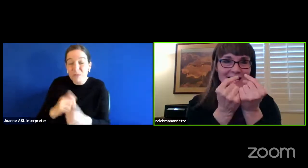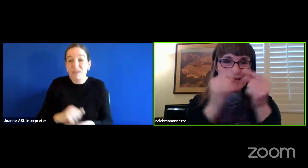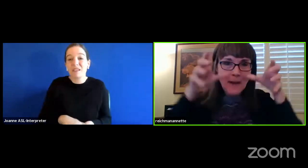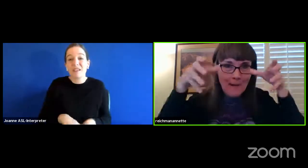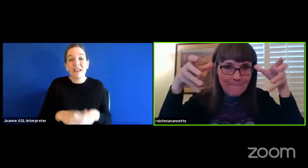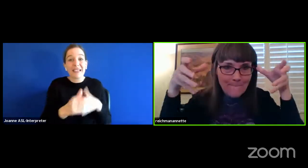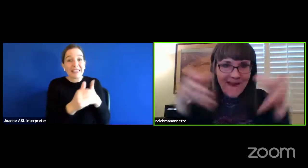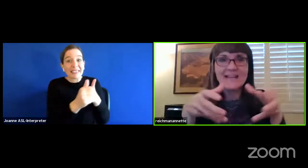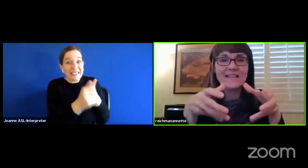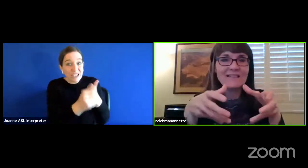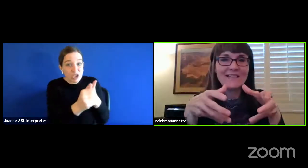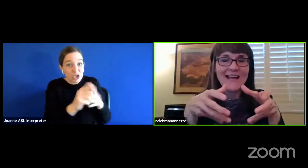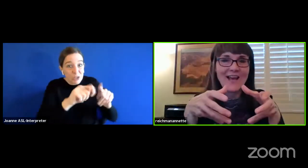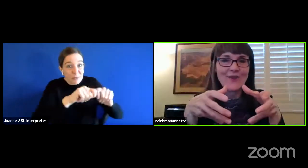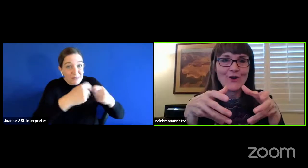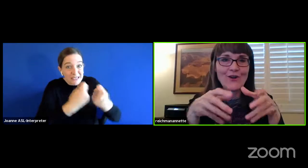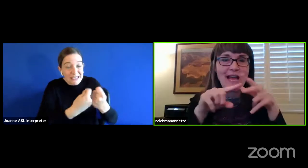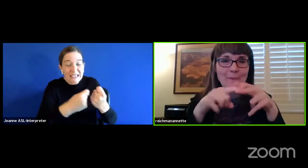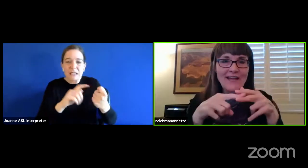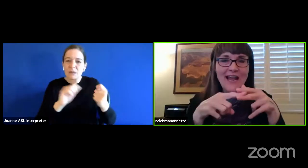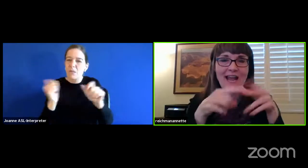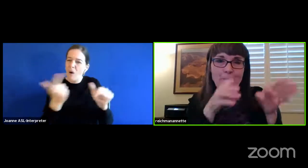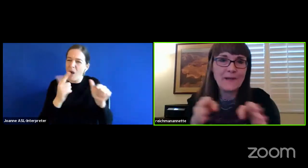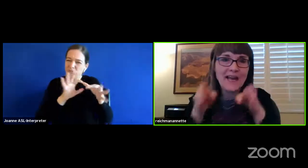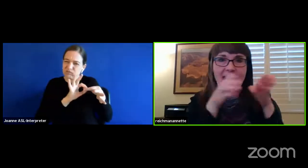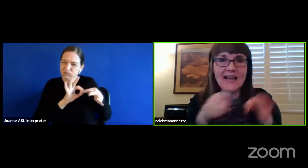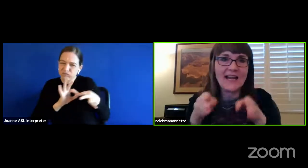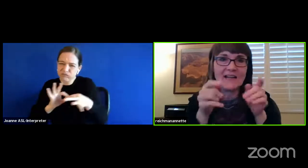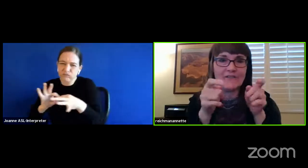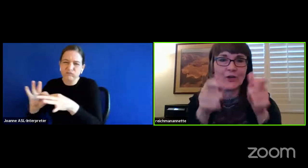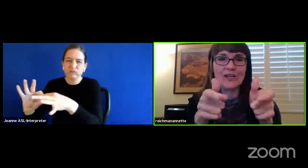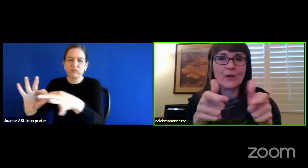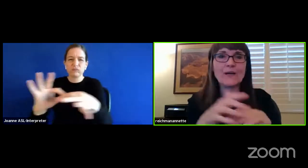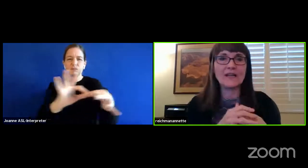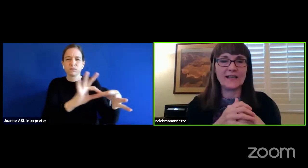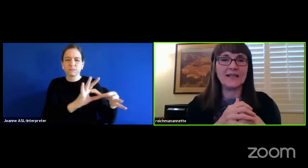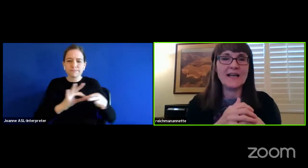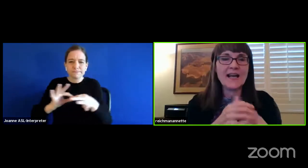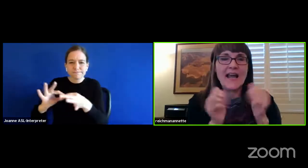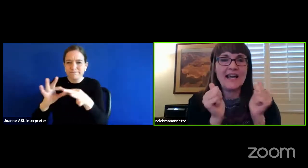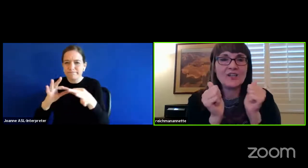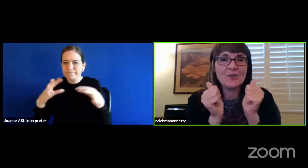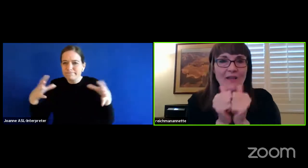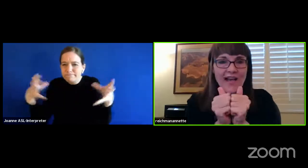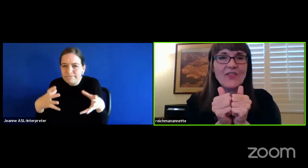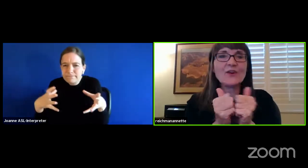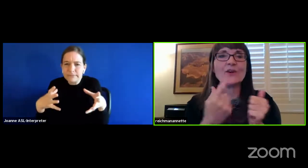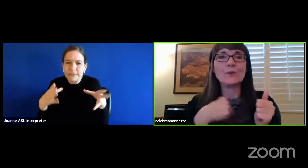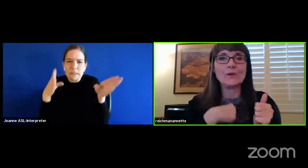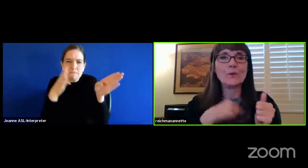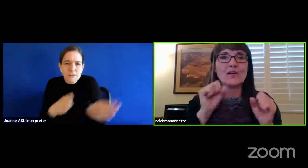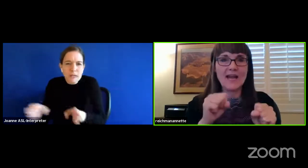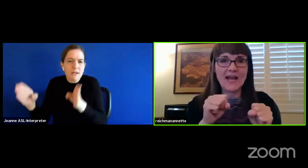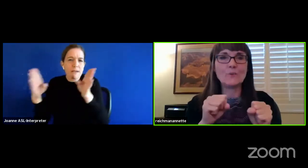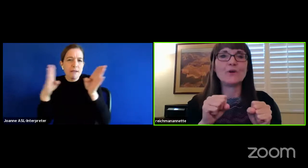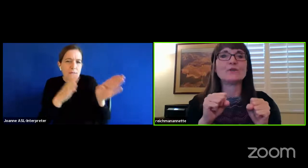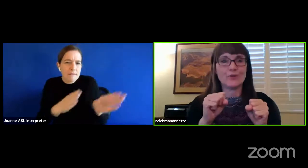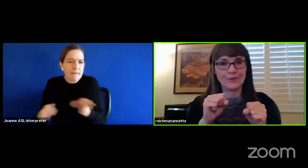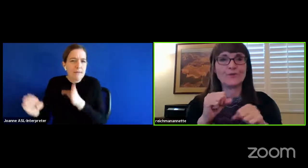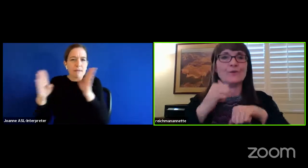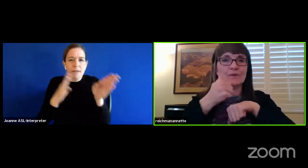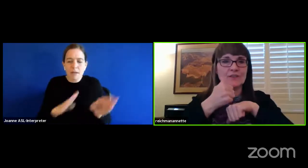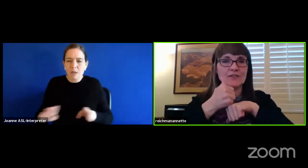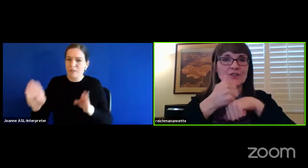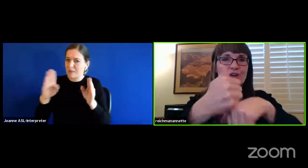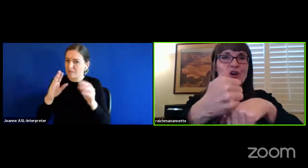team banded together and began planning very quickly. And together, we were able